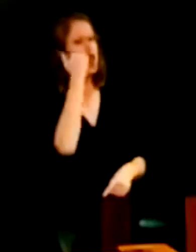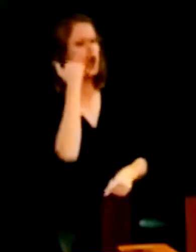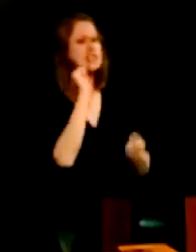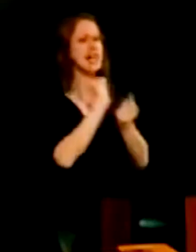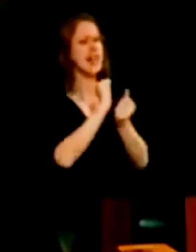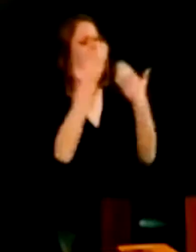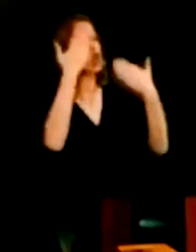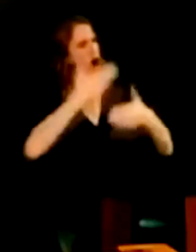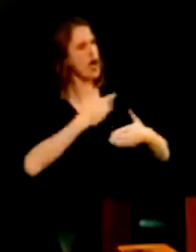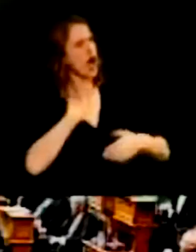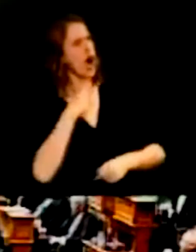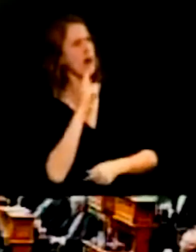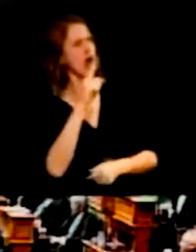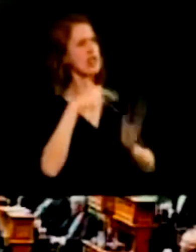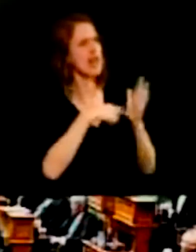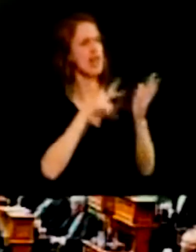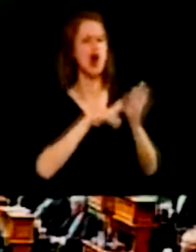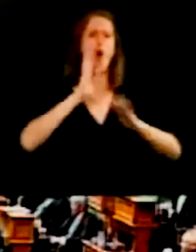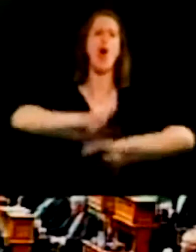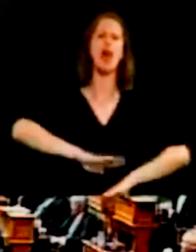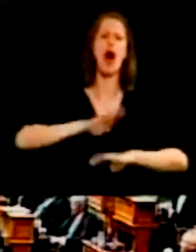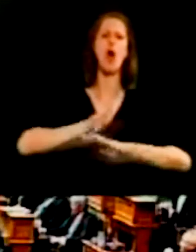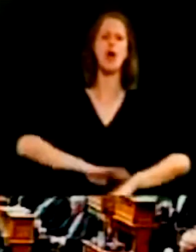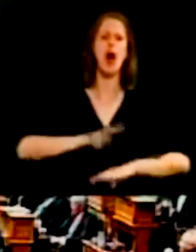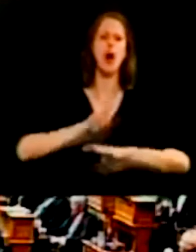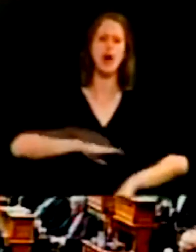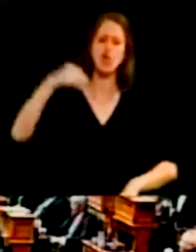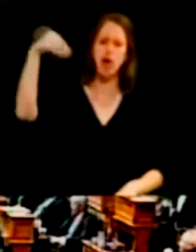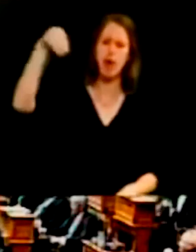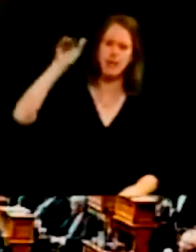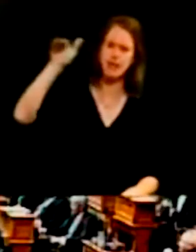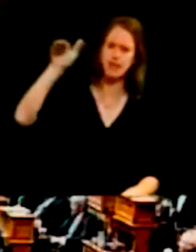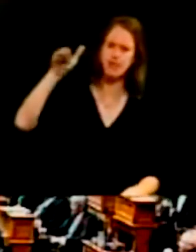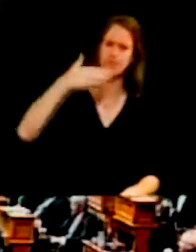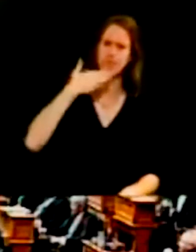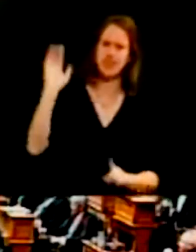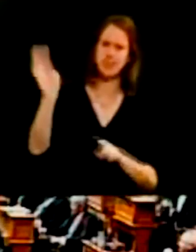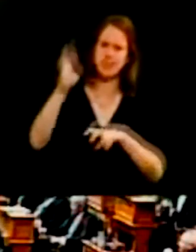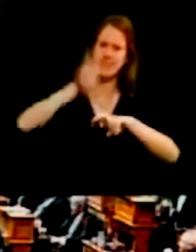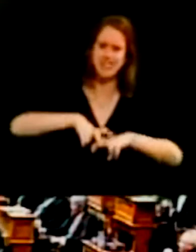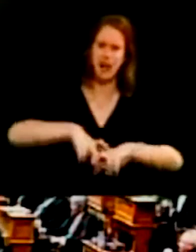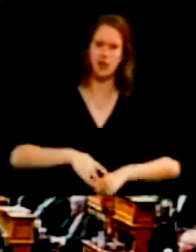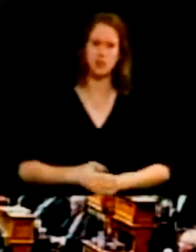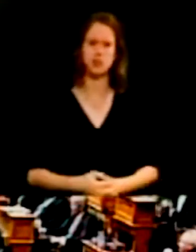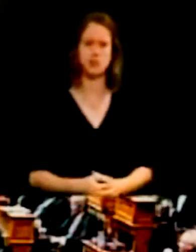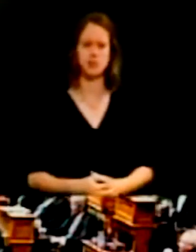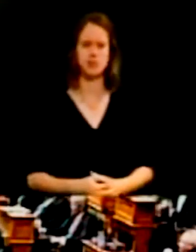night, I went on to you. Order, order. Prime Minister will resume his seat.